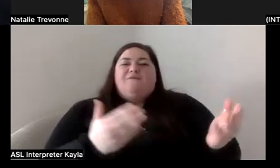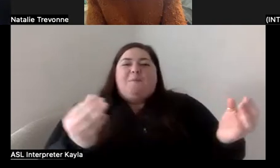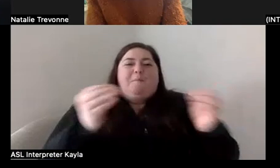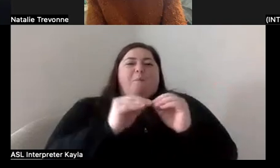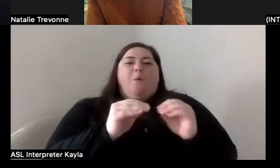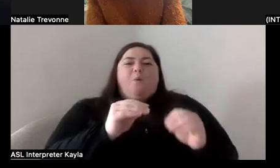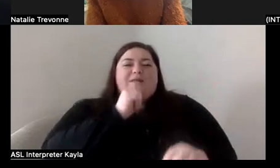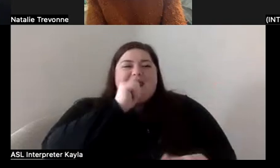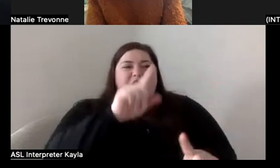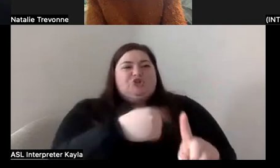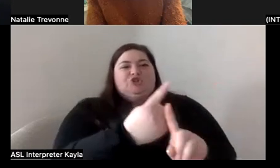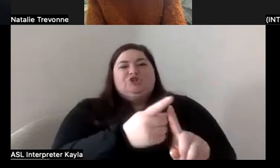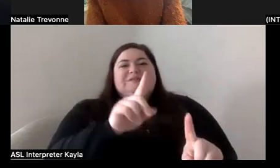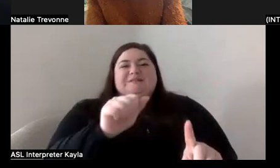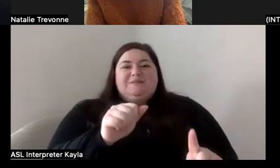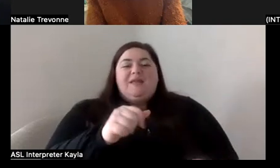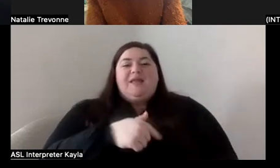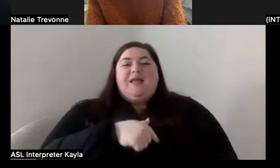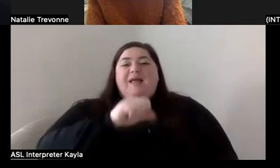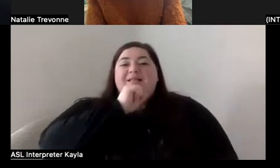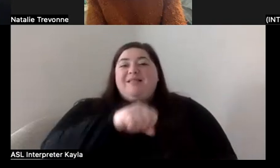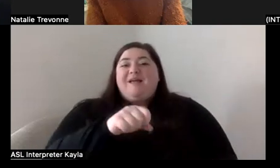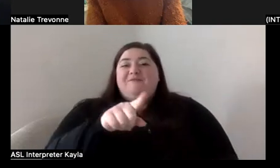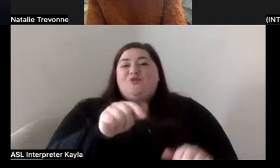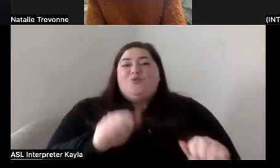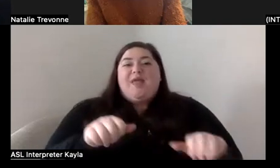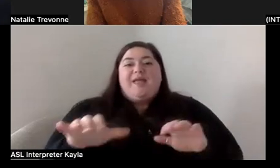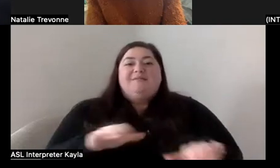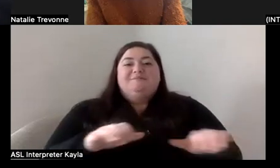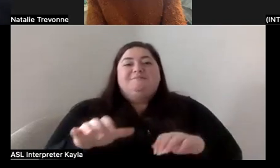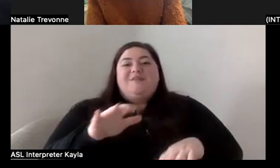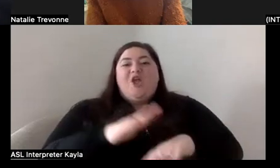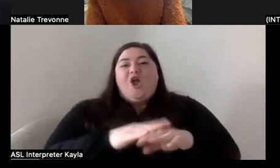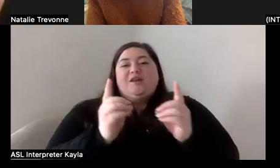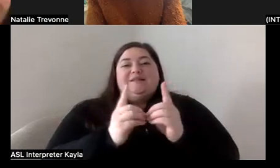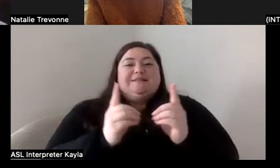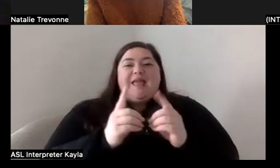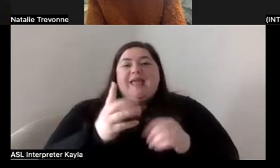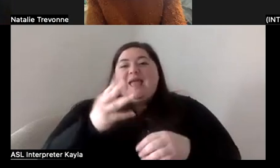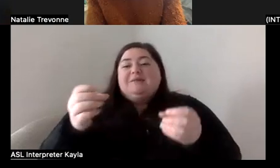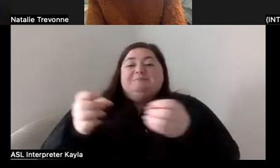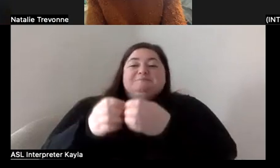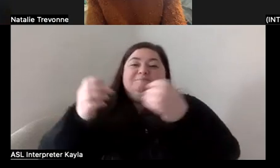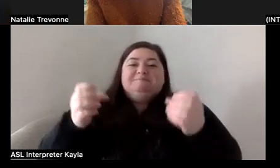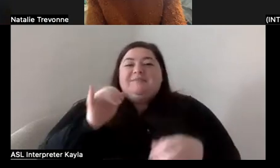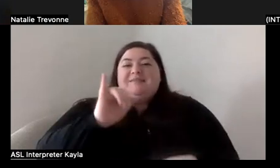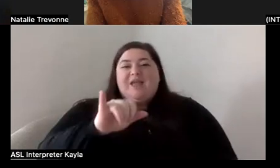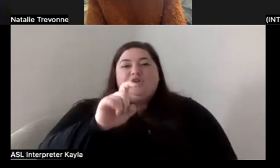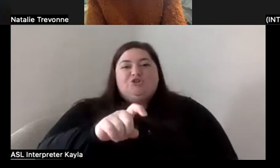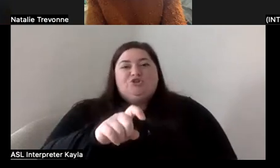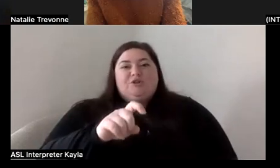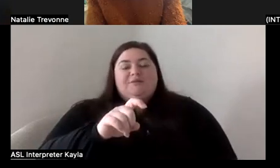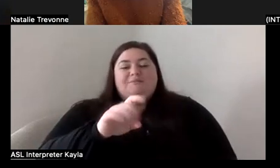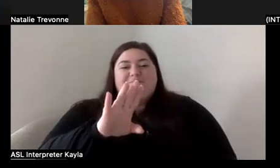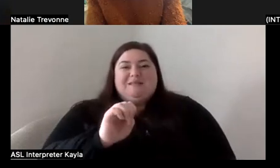of life. Like, I love that you got to be on a date and you got to, like, drink champagne. Like, that's how it should be. Like,